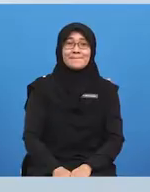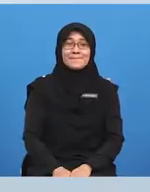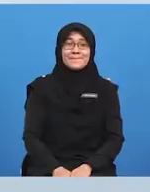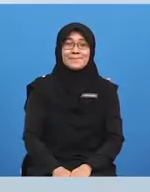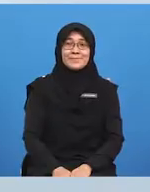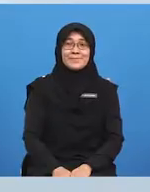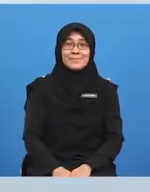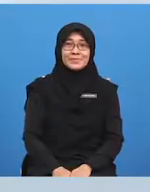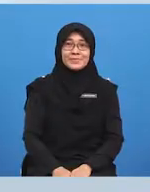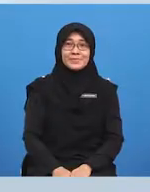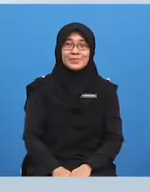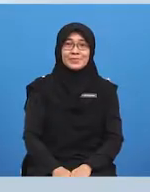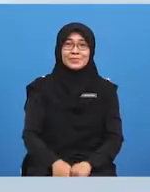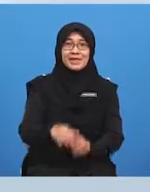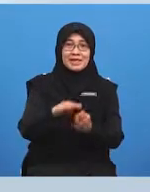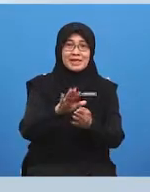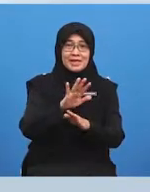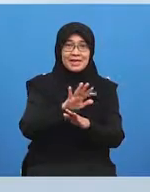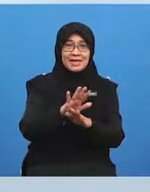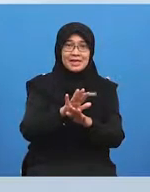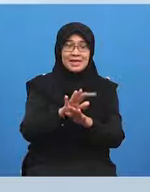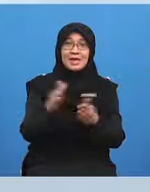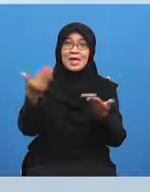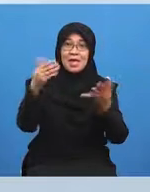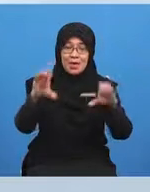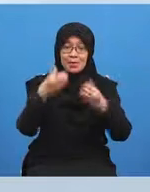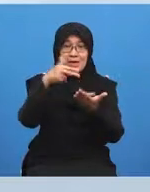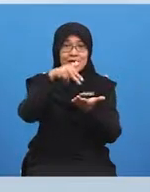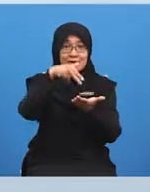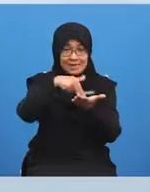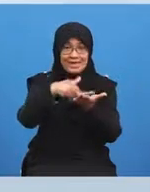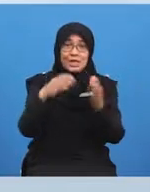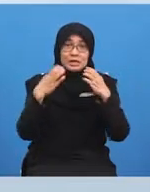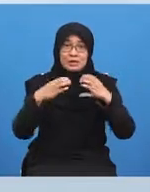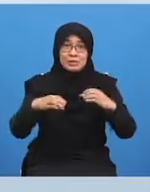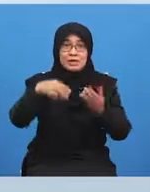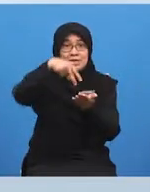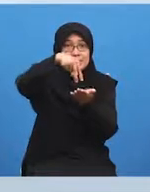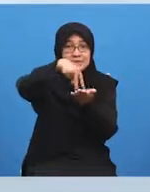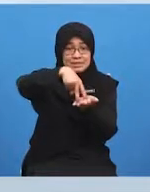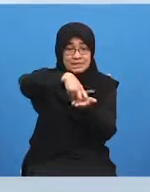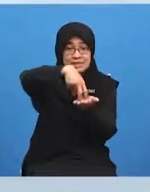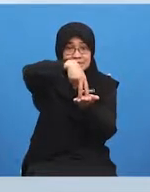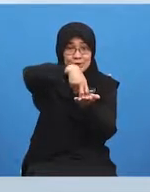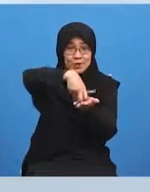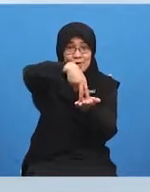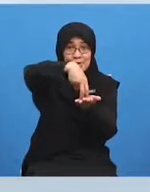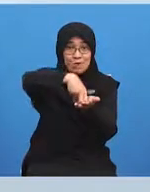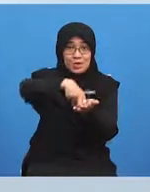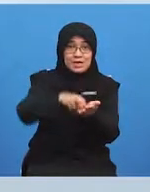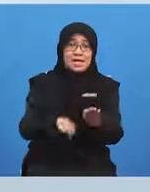don't forget about the squats let's do it a bit faster three two